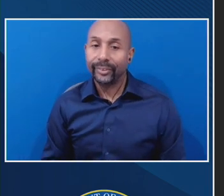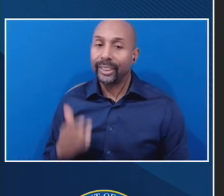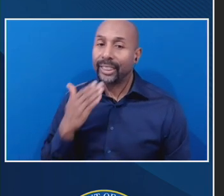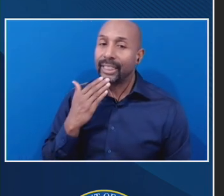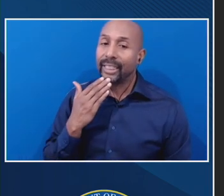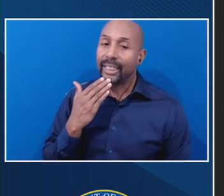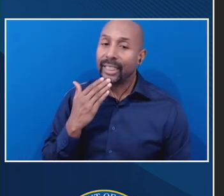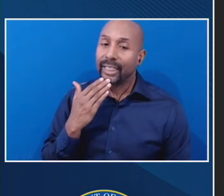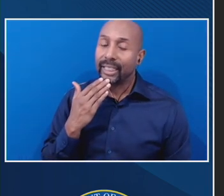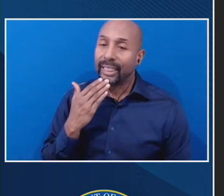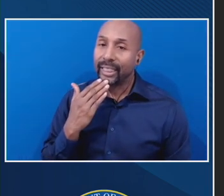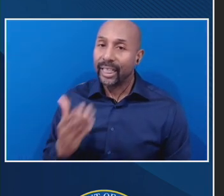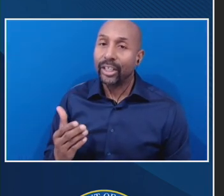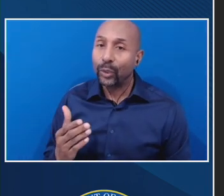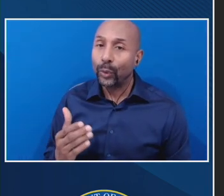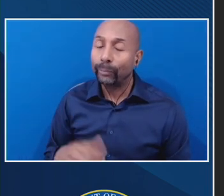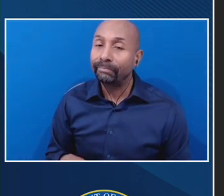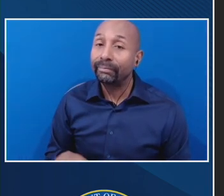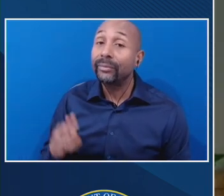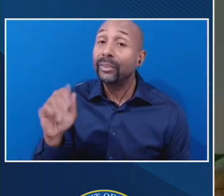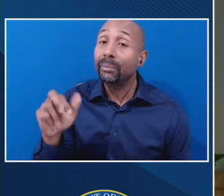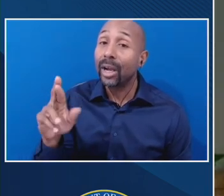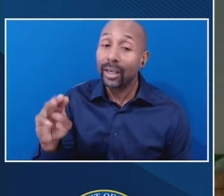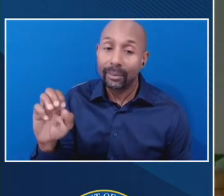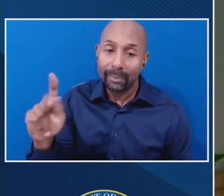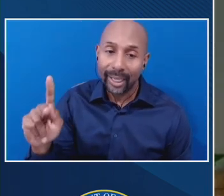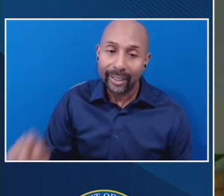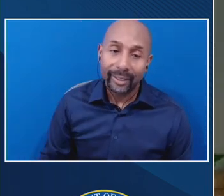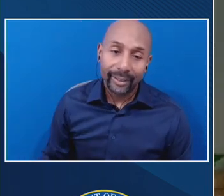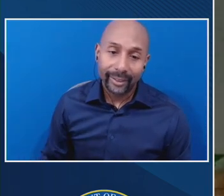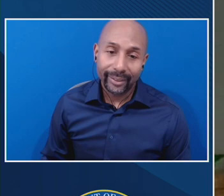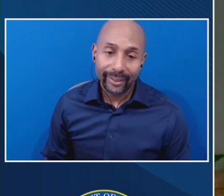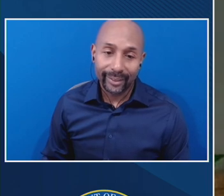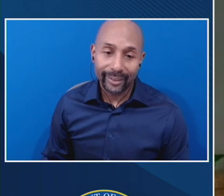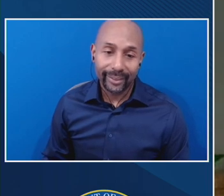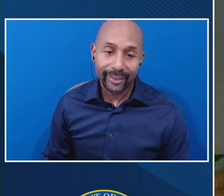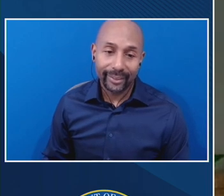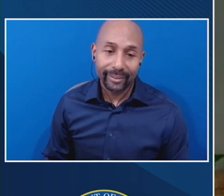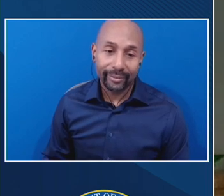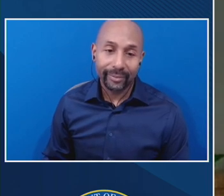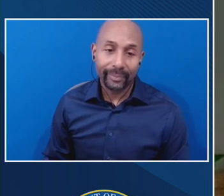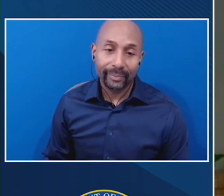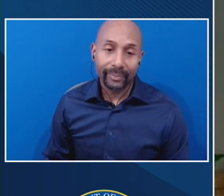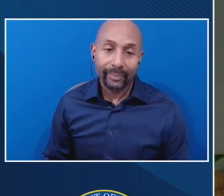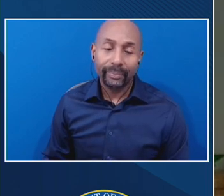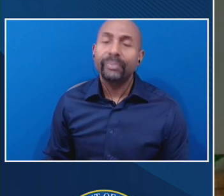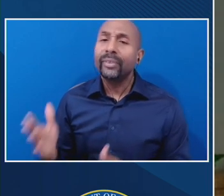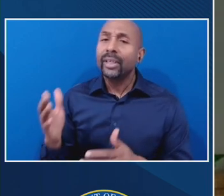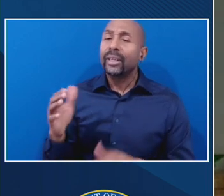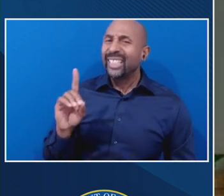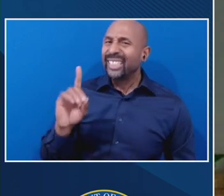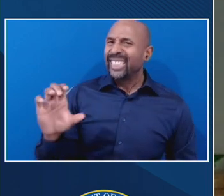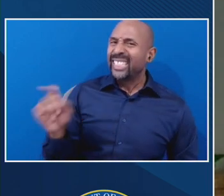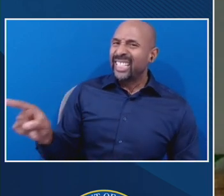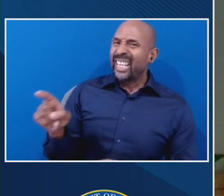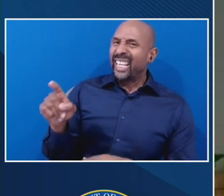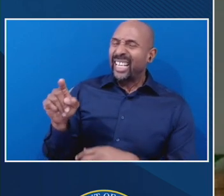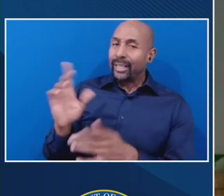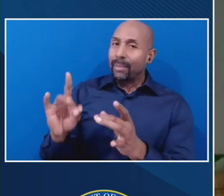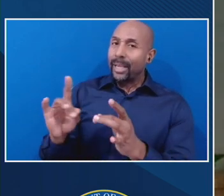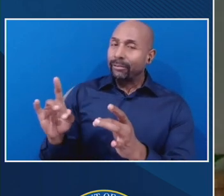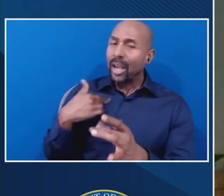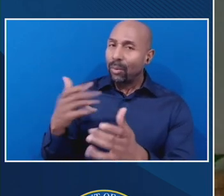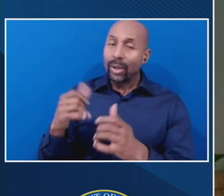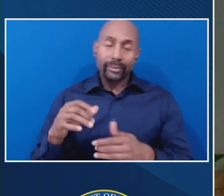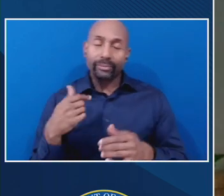I, I want to go back to a very important point that DC raised. It's something I struggle with in connection with this